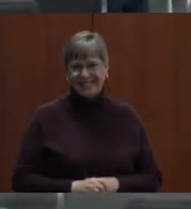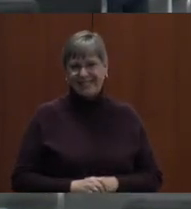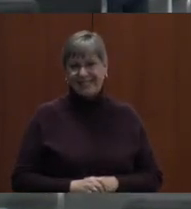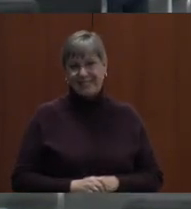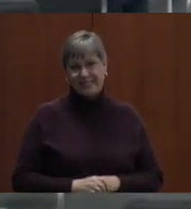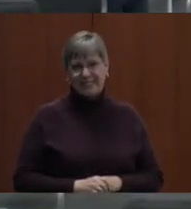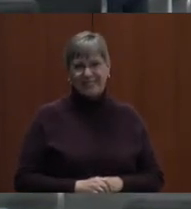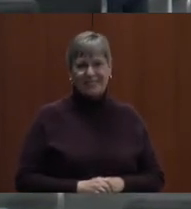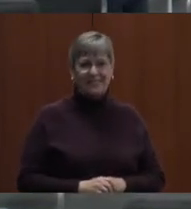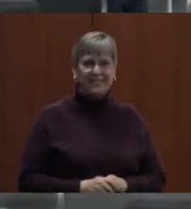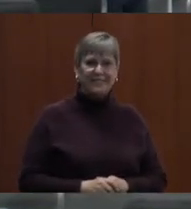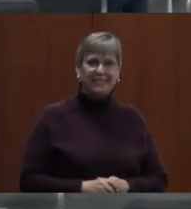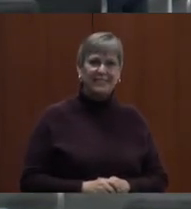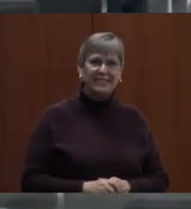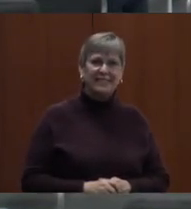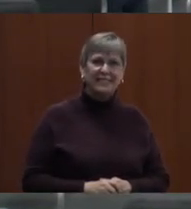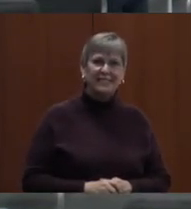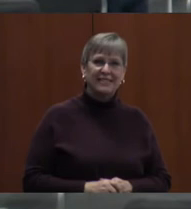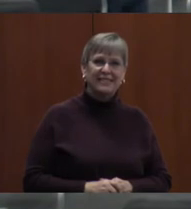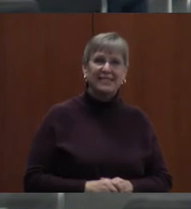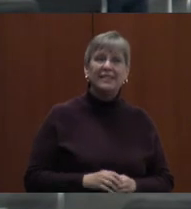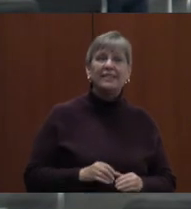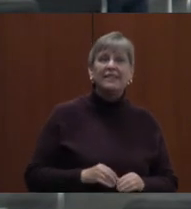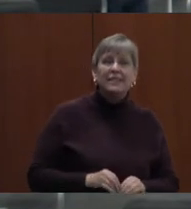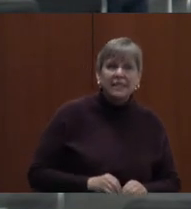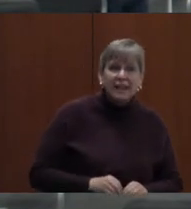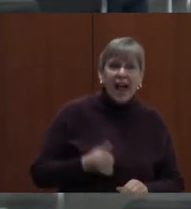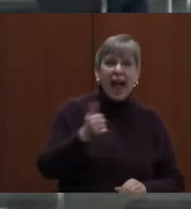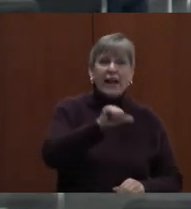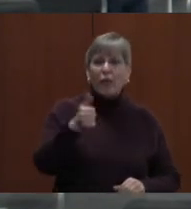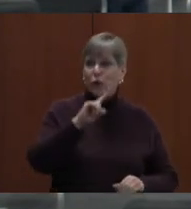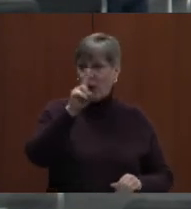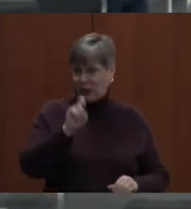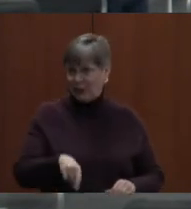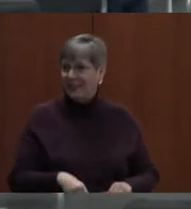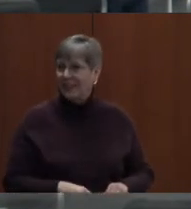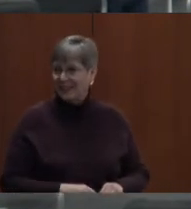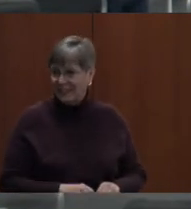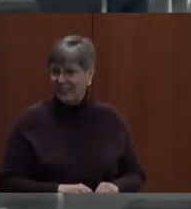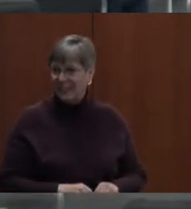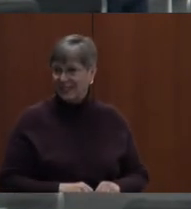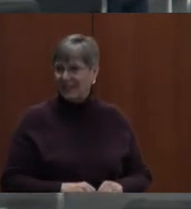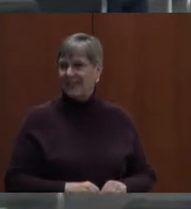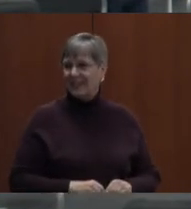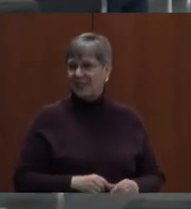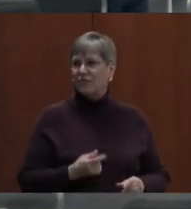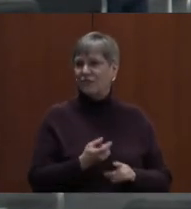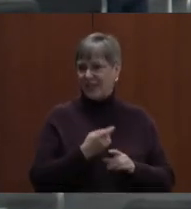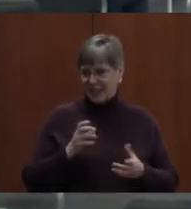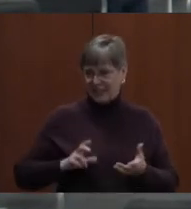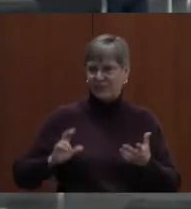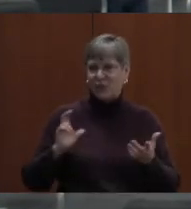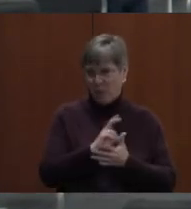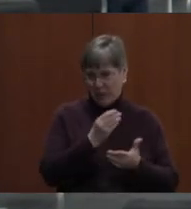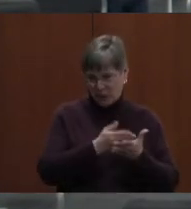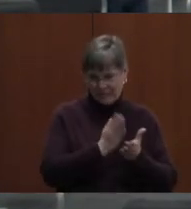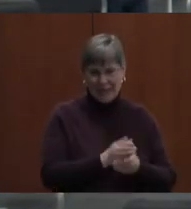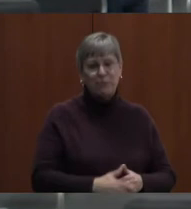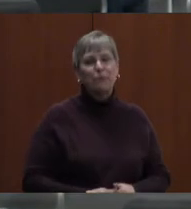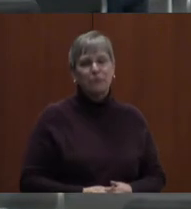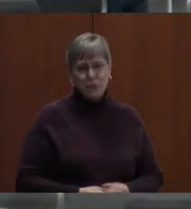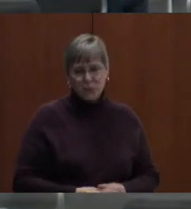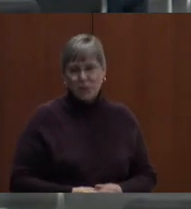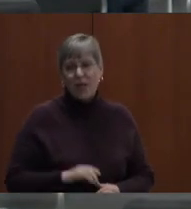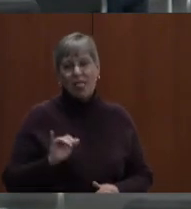We only hope. Any present in session? other questions? All right, we're voting to approve the MOU of Advertising Rights